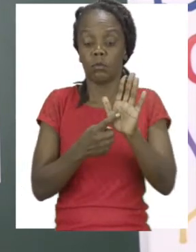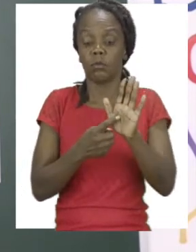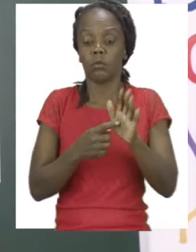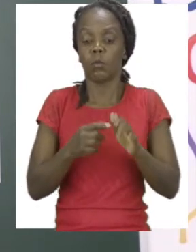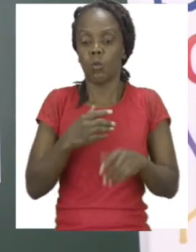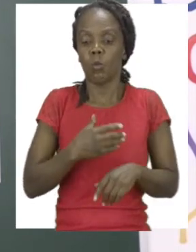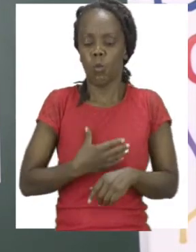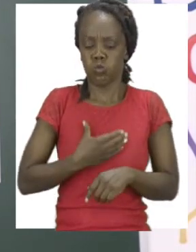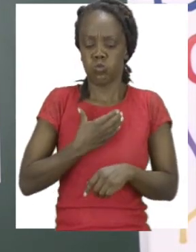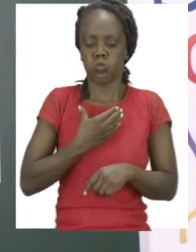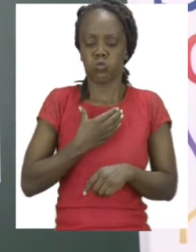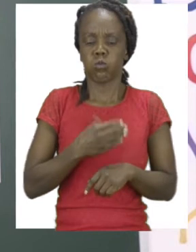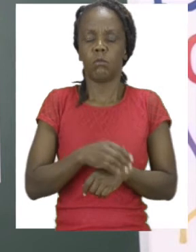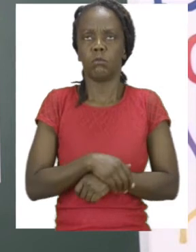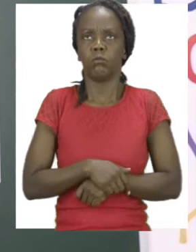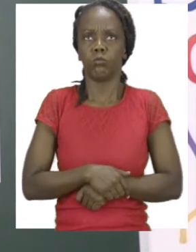Show me angry.